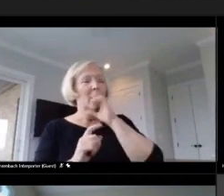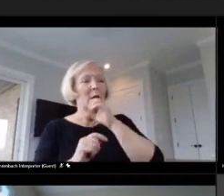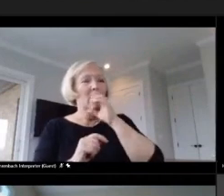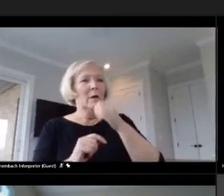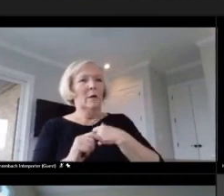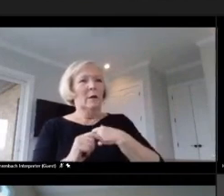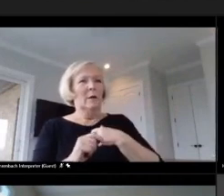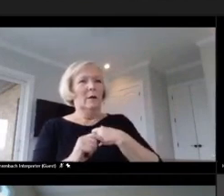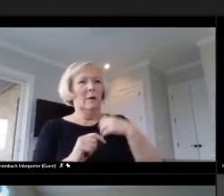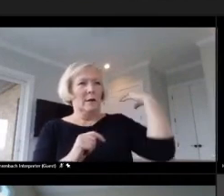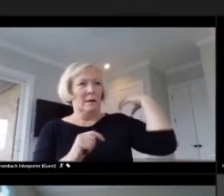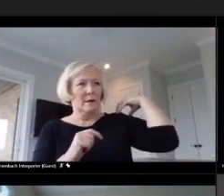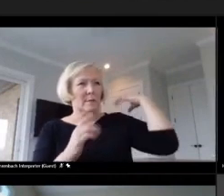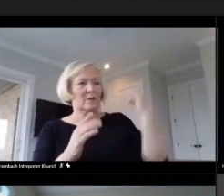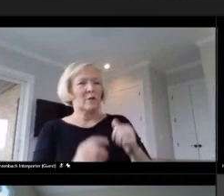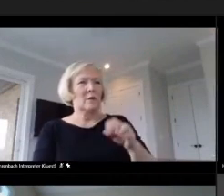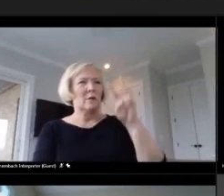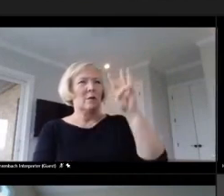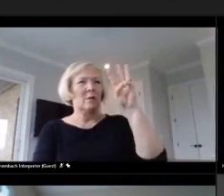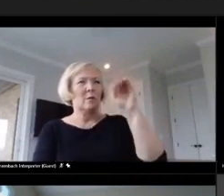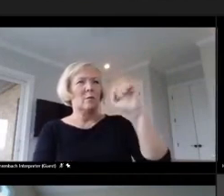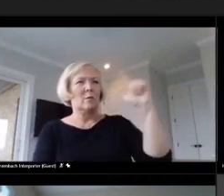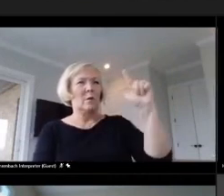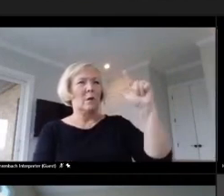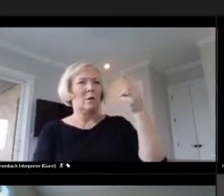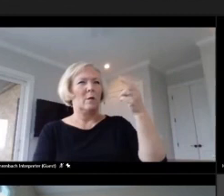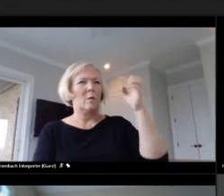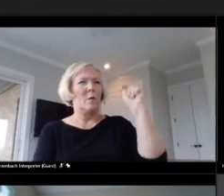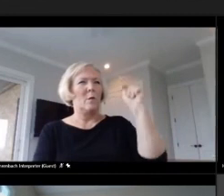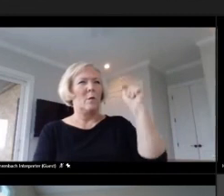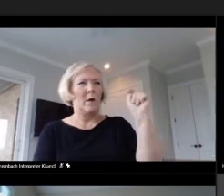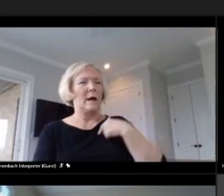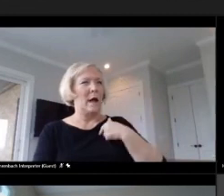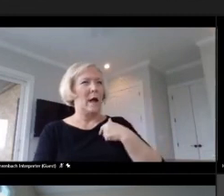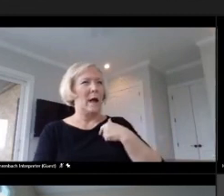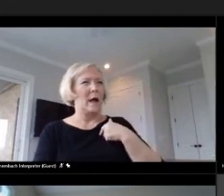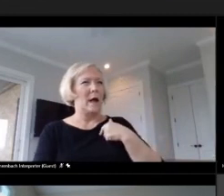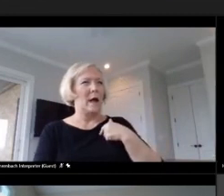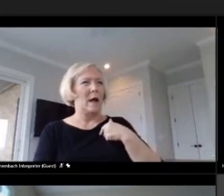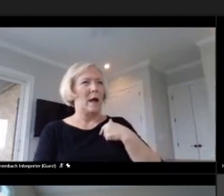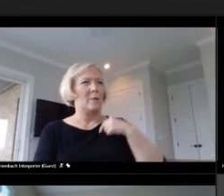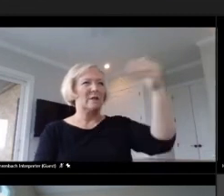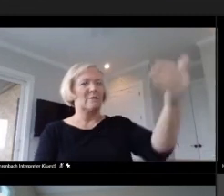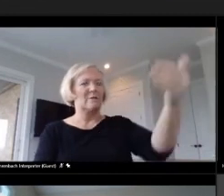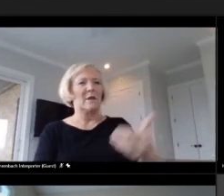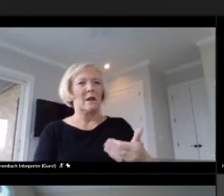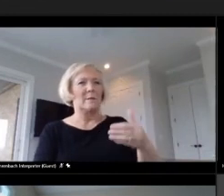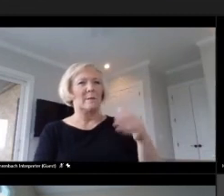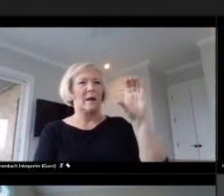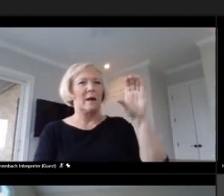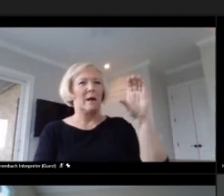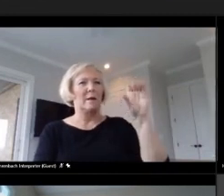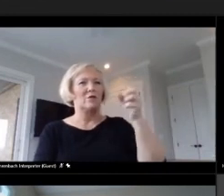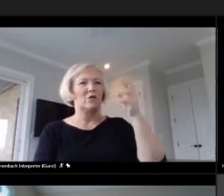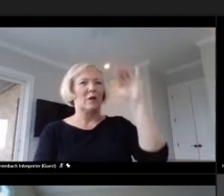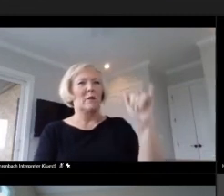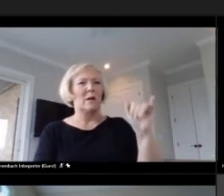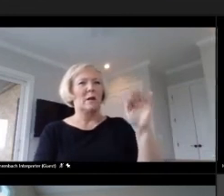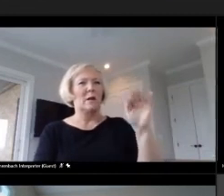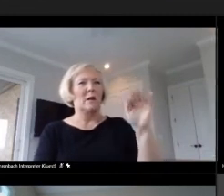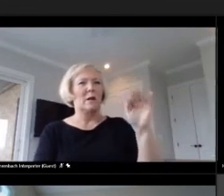Hoyt was at the department, I was invited by Cherry Boyles to help to, So